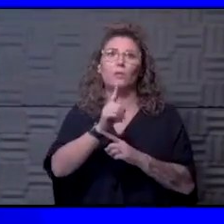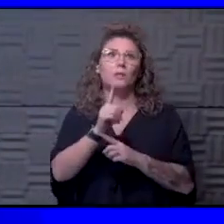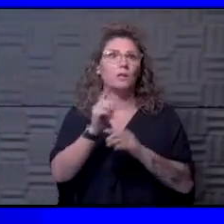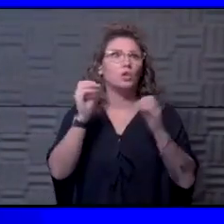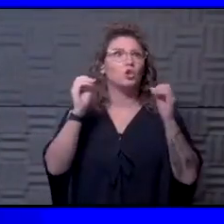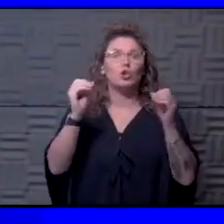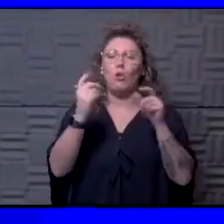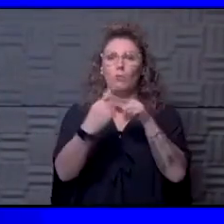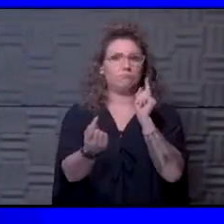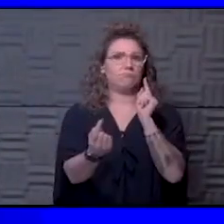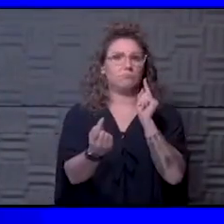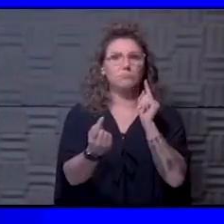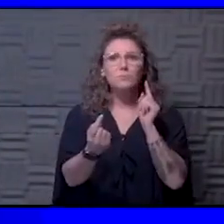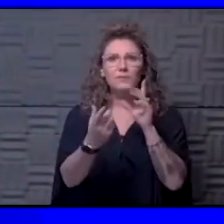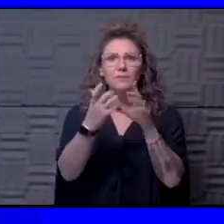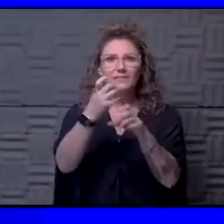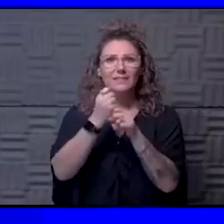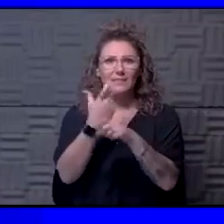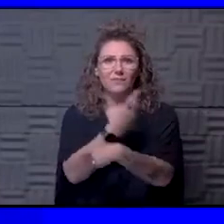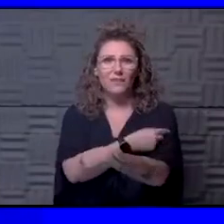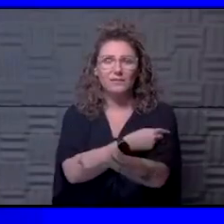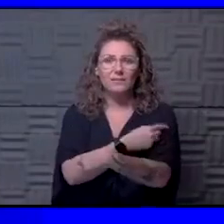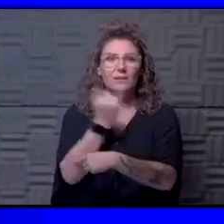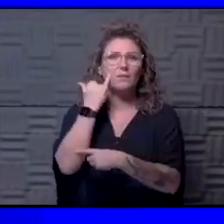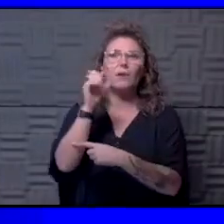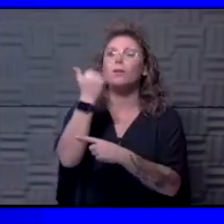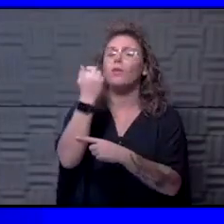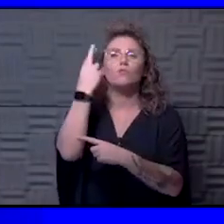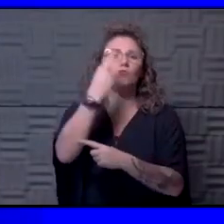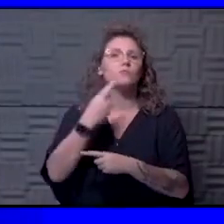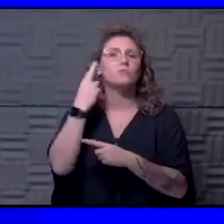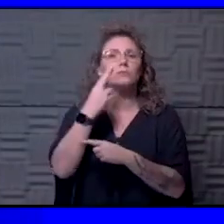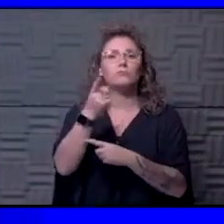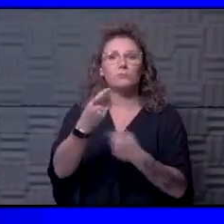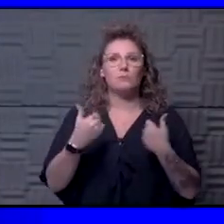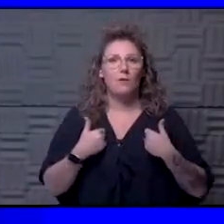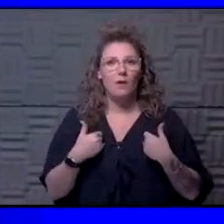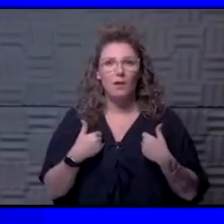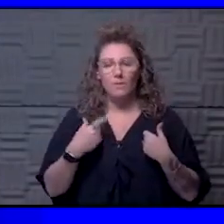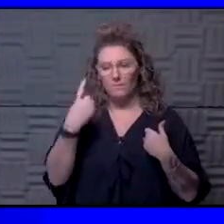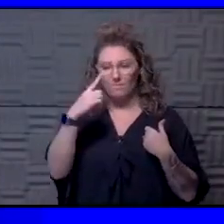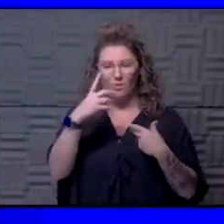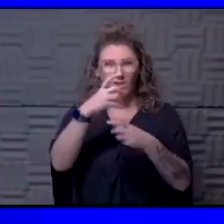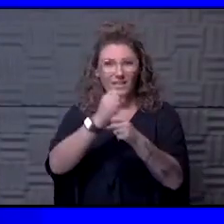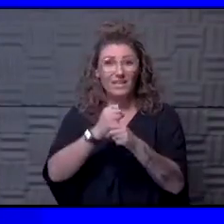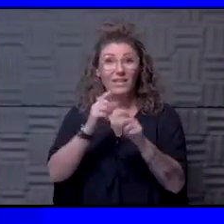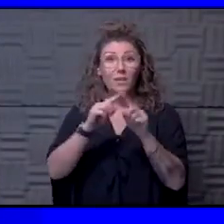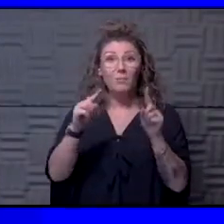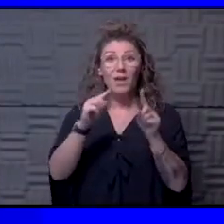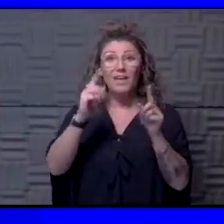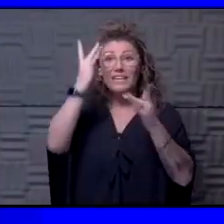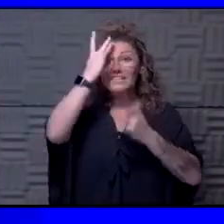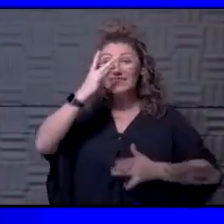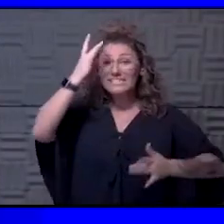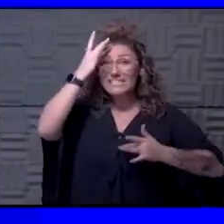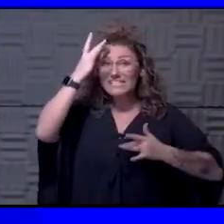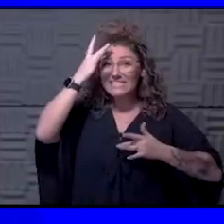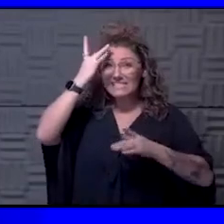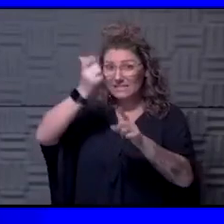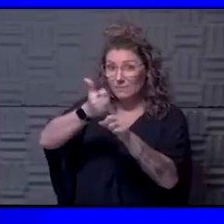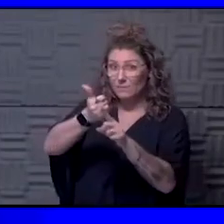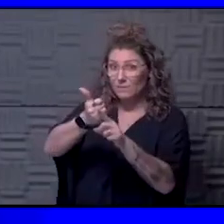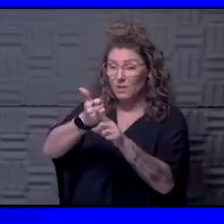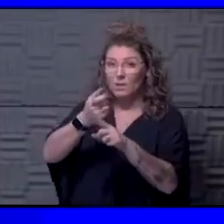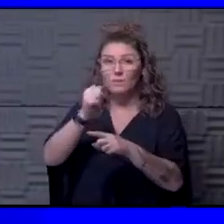contraindications to getting a vaccine. If for some other reason you have a contraindication for getting the vaccine, but disease states itself,